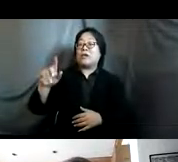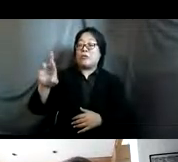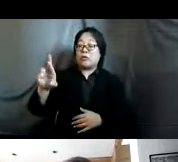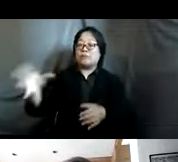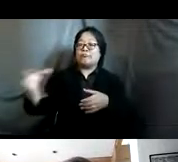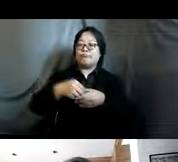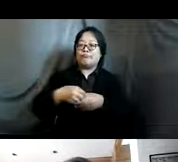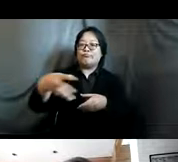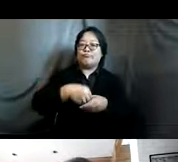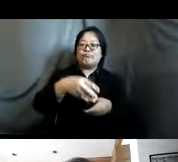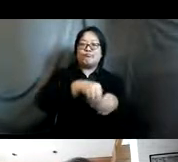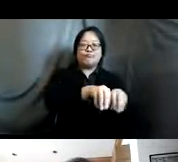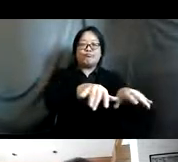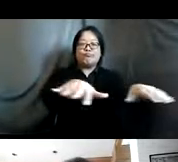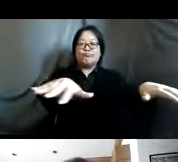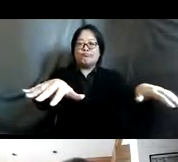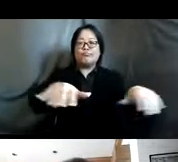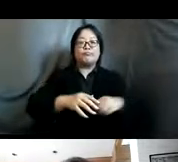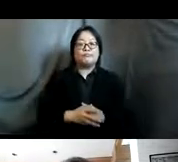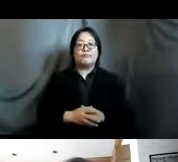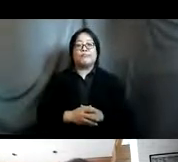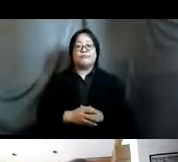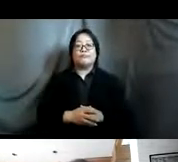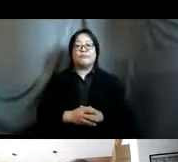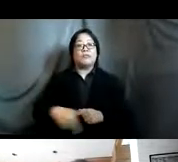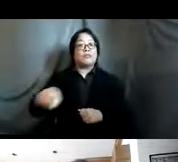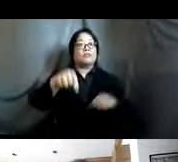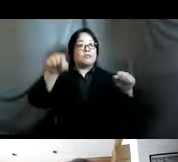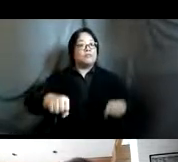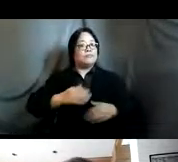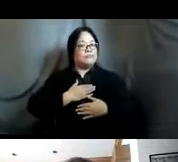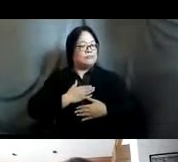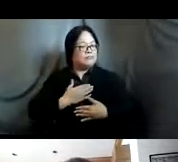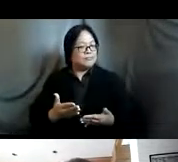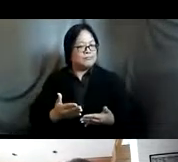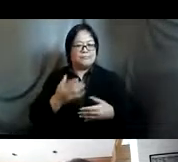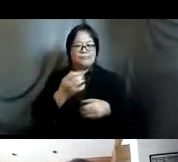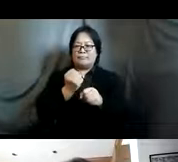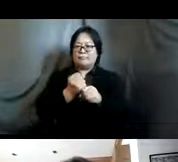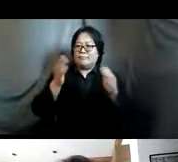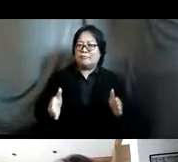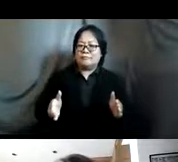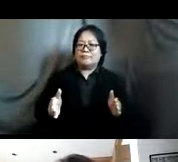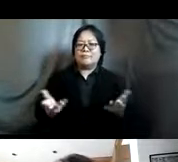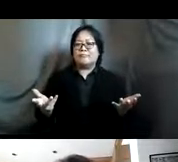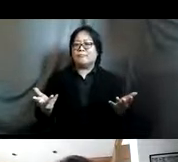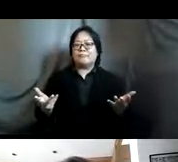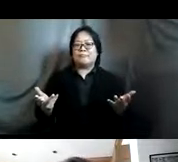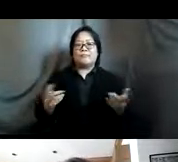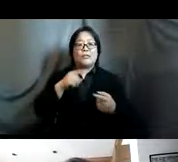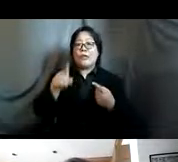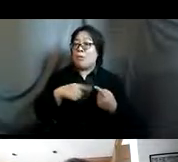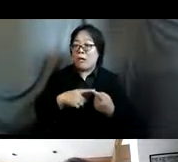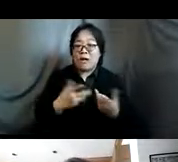and blueprint as i mentioned anyone can become a commitment maker and when you become a commitment